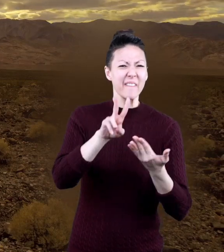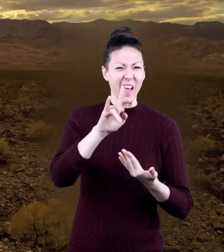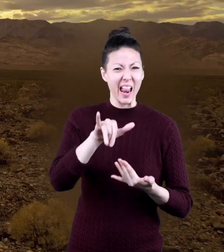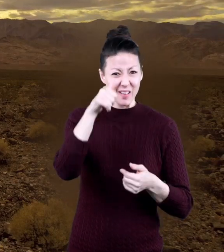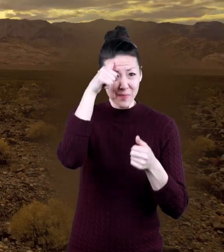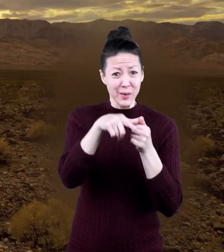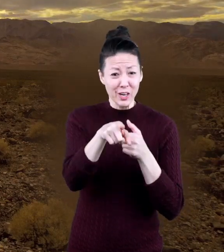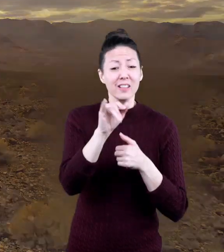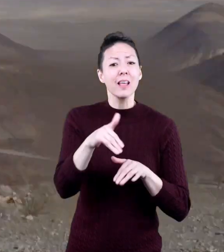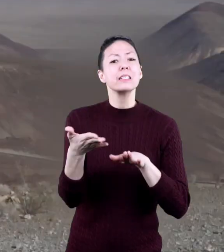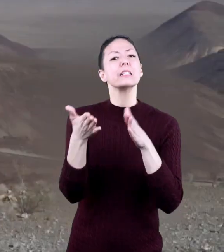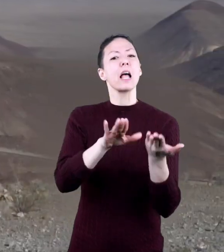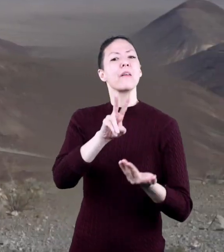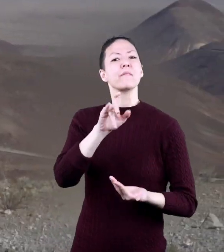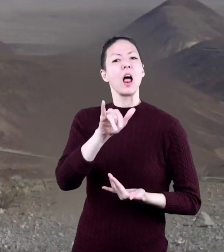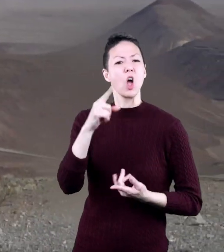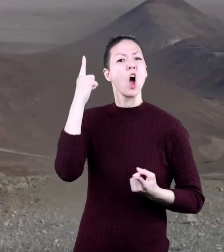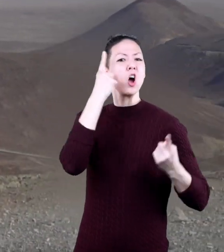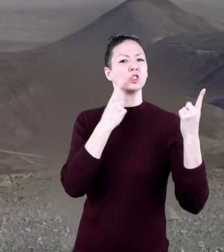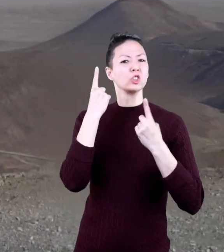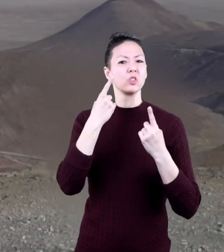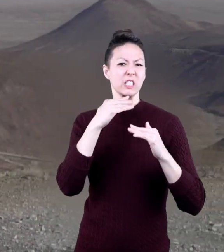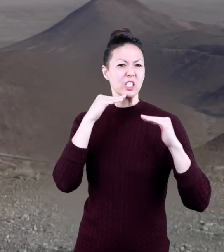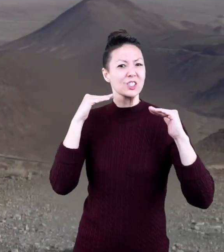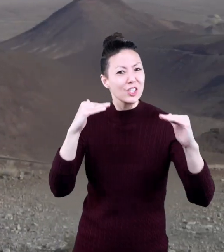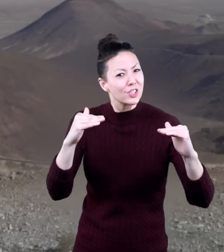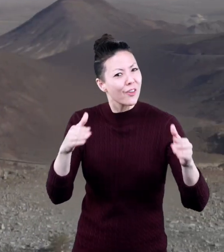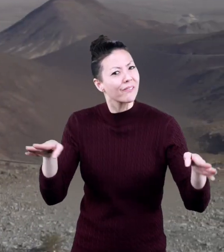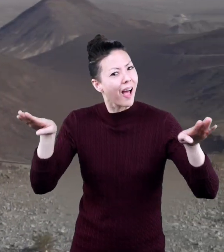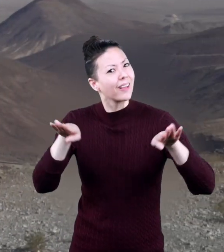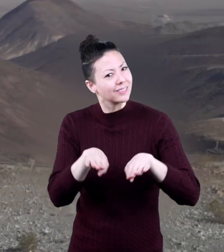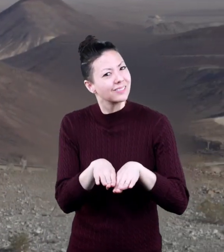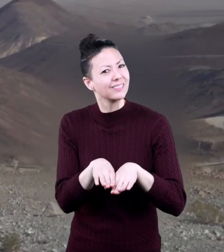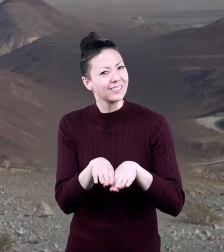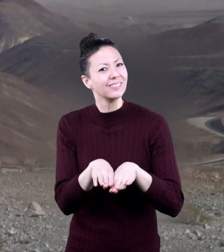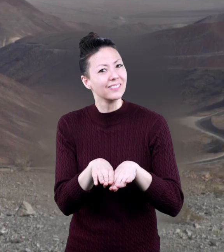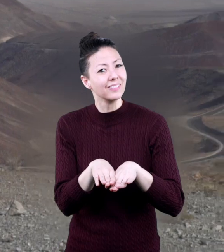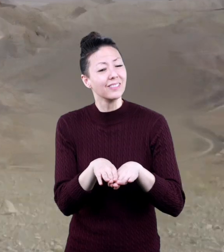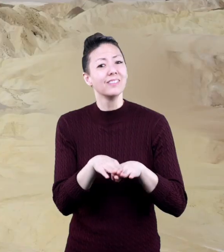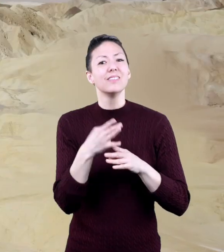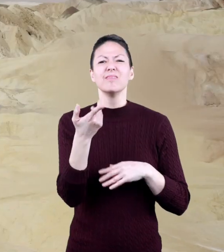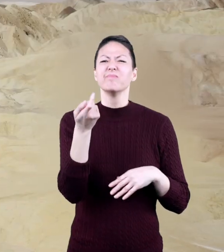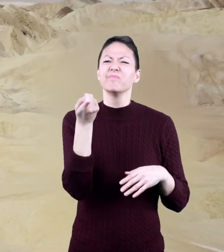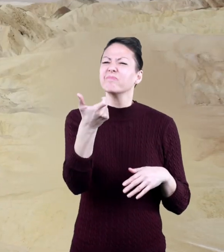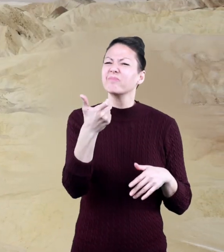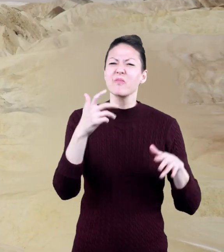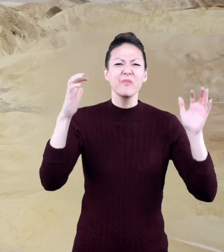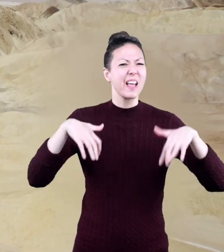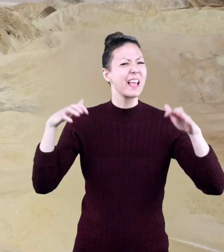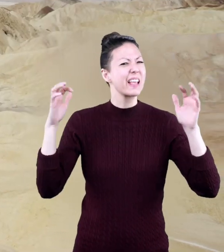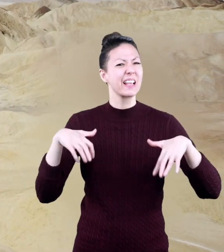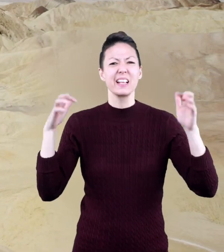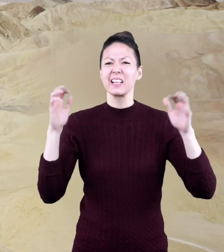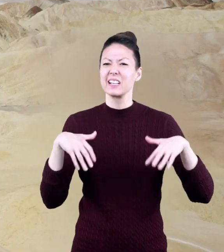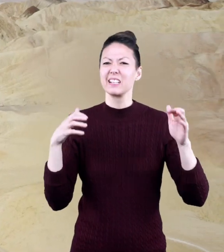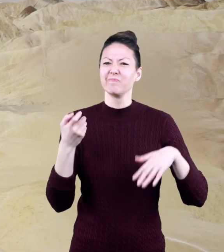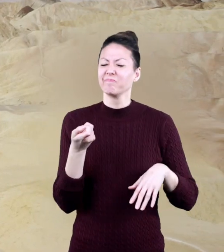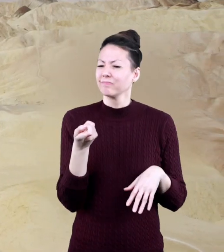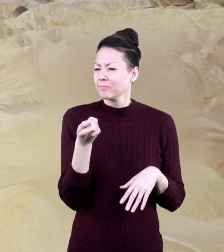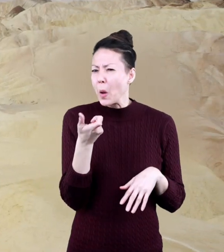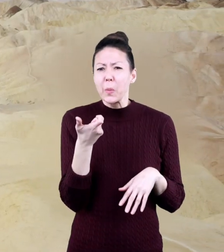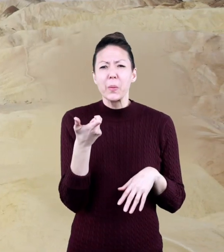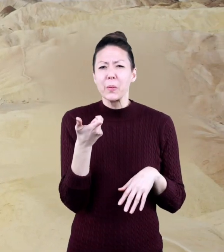Valley? Death Valley is considered to be a desert valley due to its extreme lack of